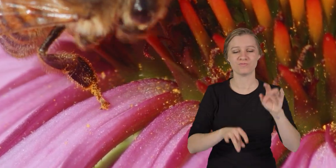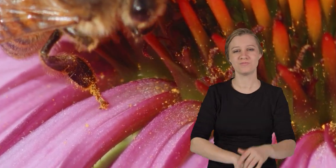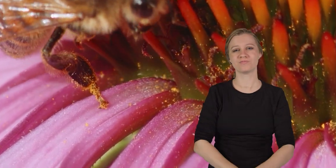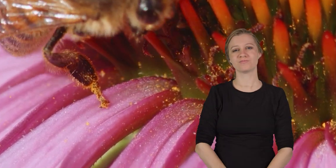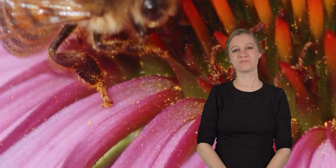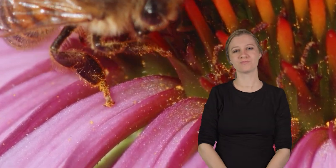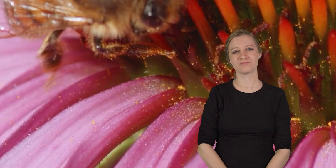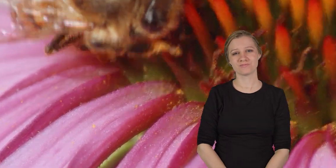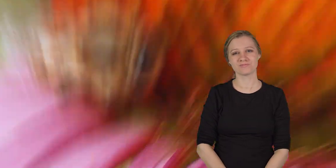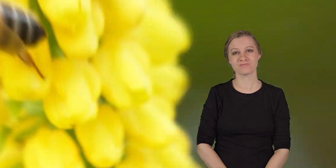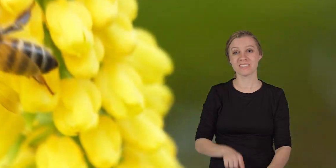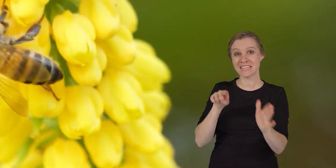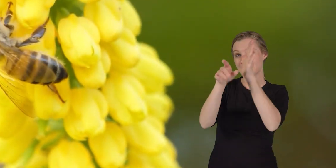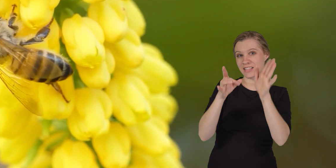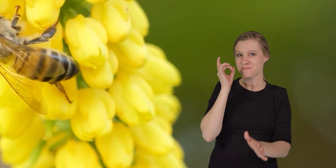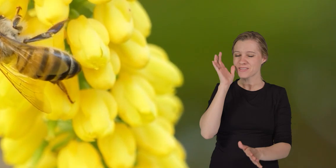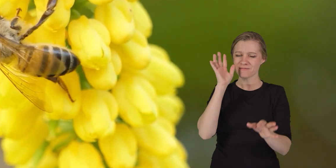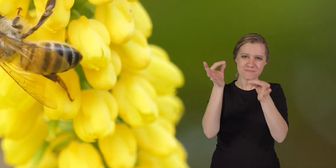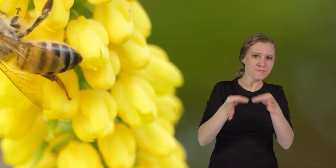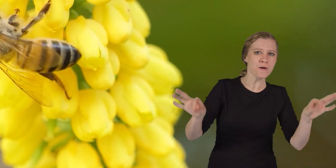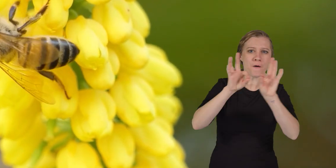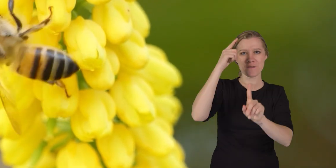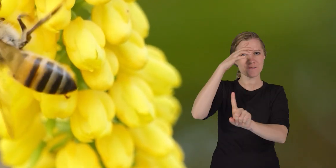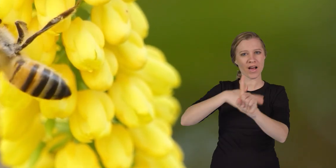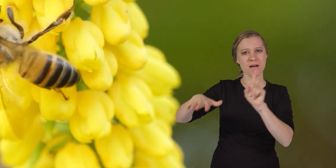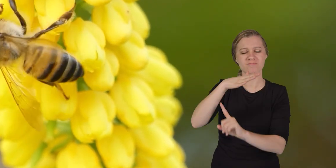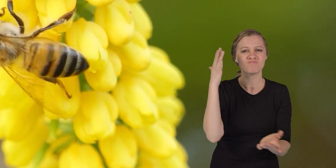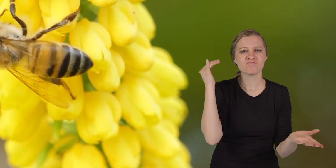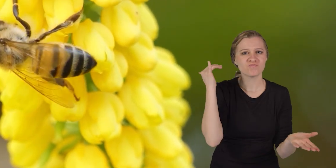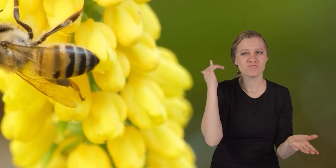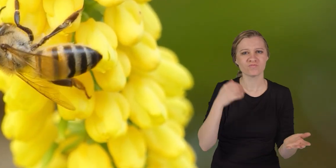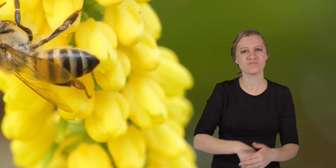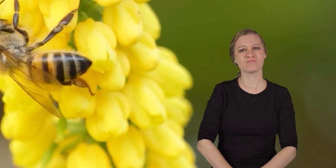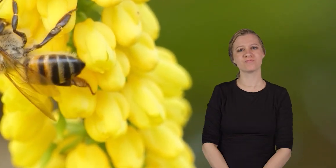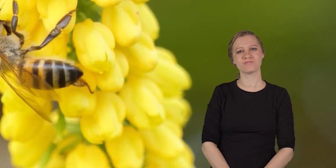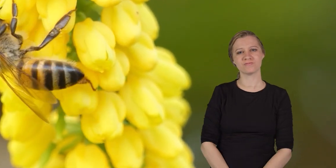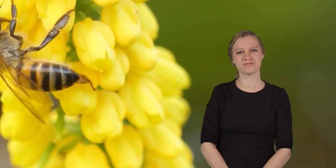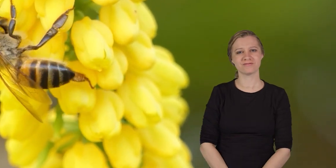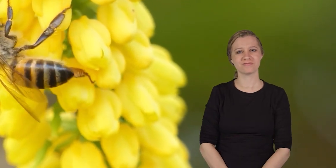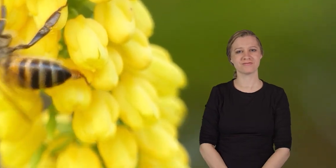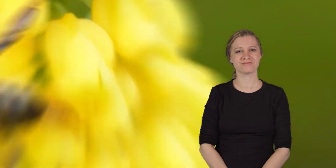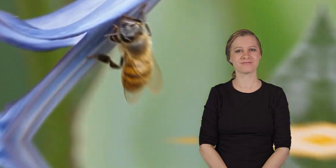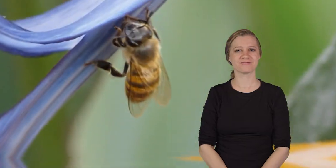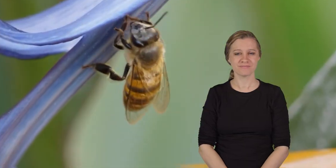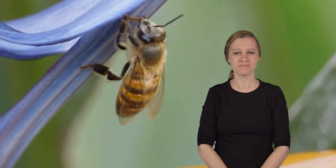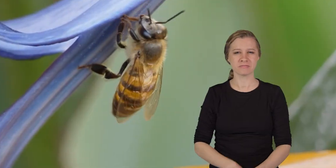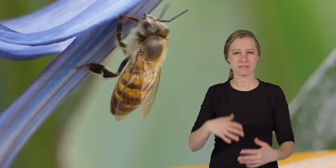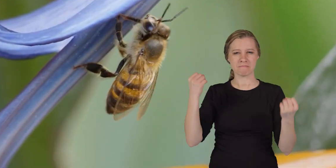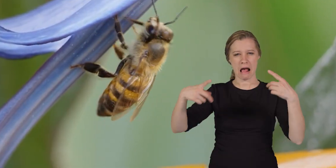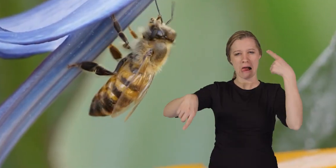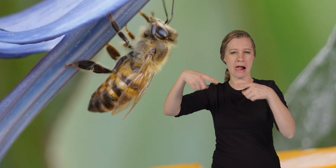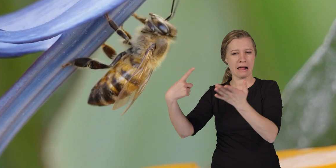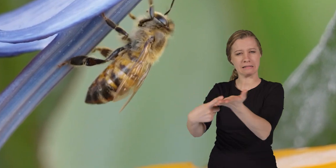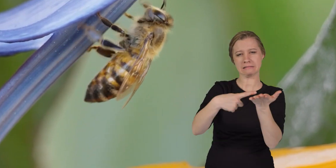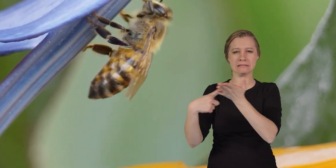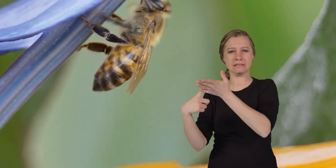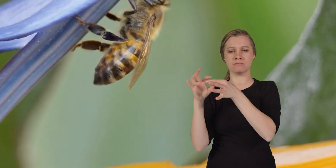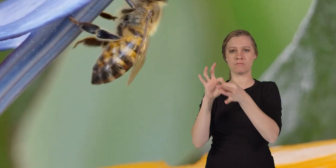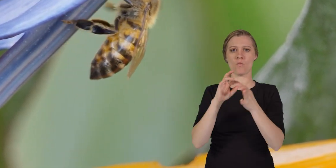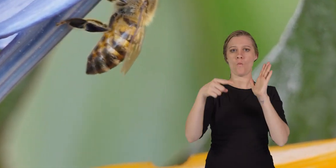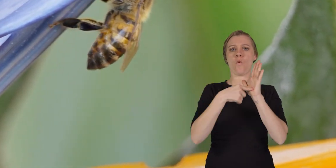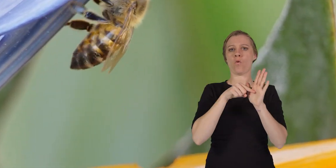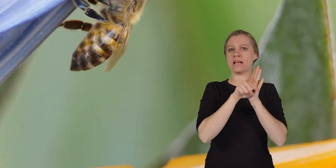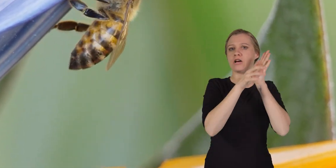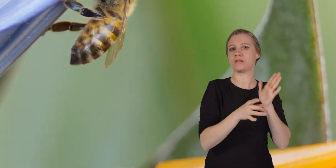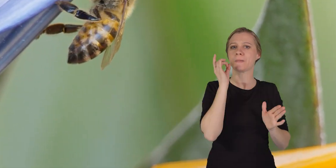environments. Why are killer bees important to the environment? There is a lot of